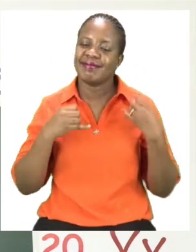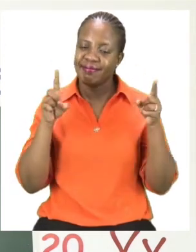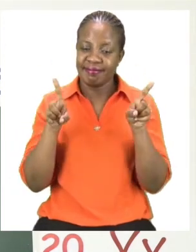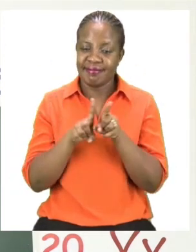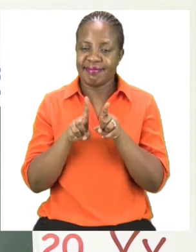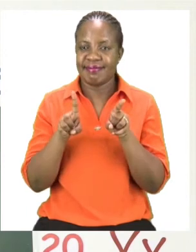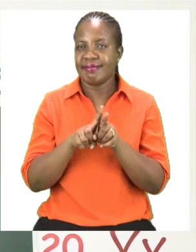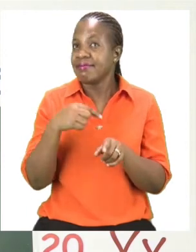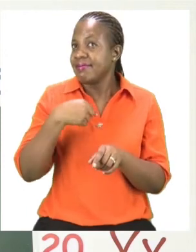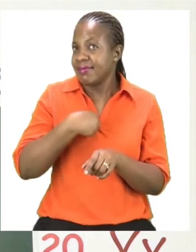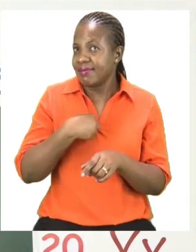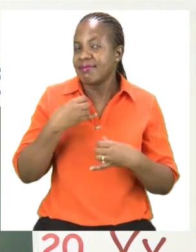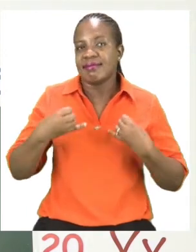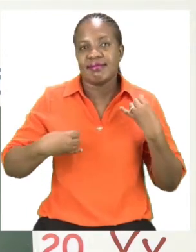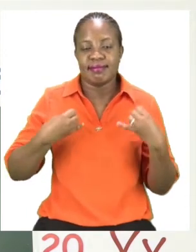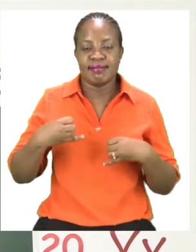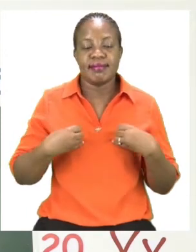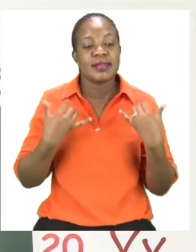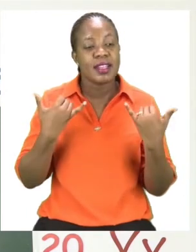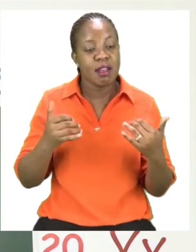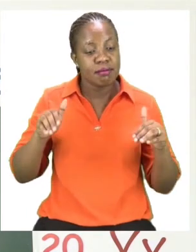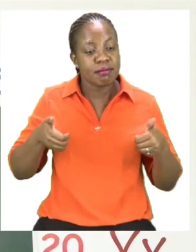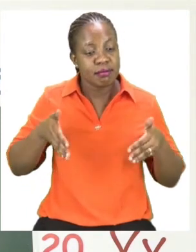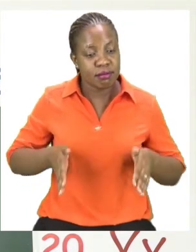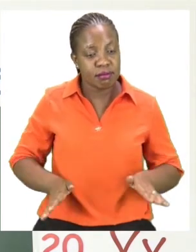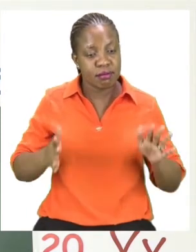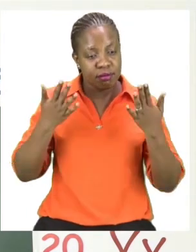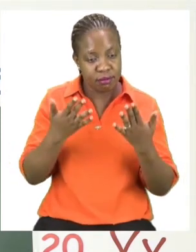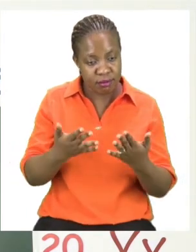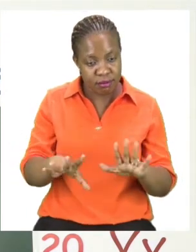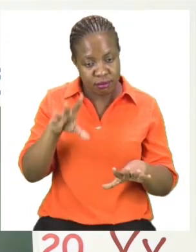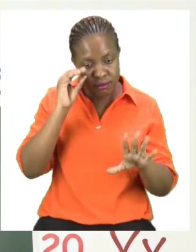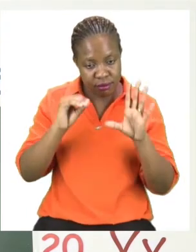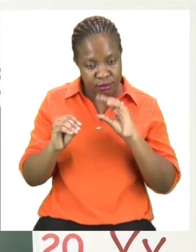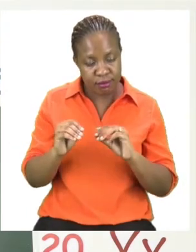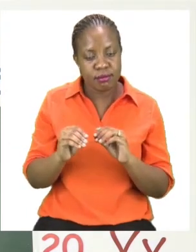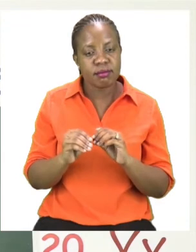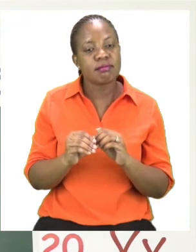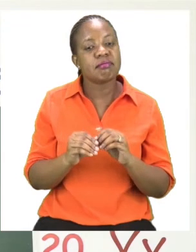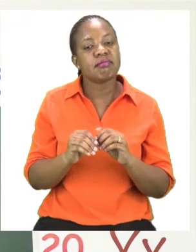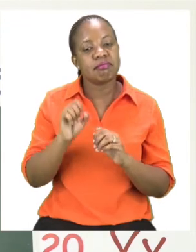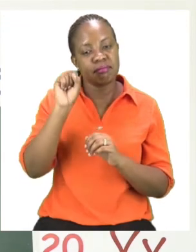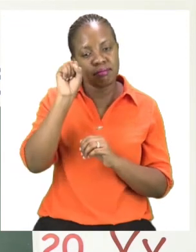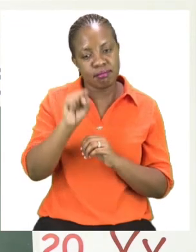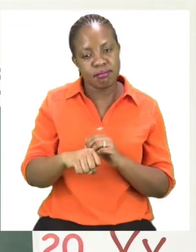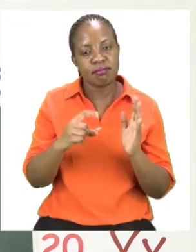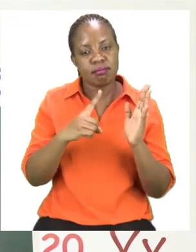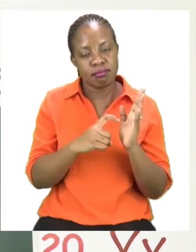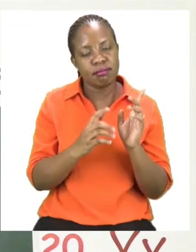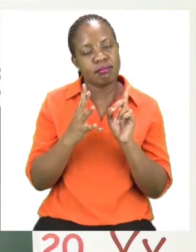Now that we are done boys and girls, we need to sanitize. Remember, when we